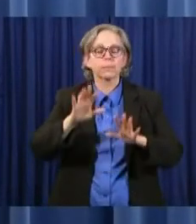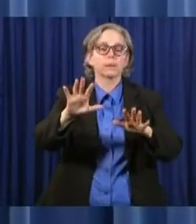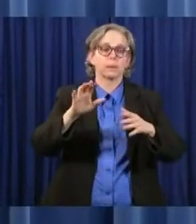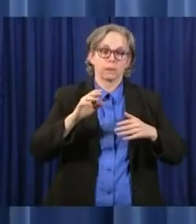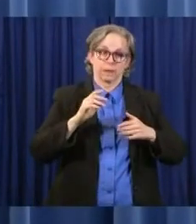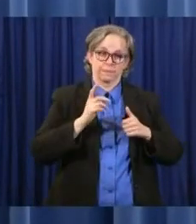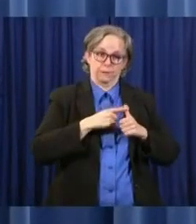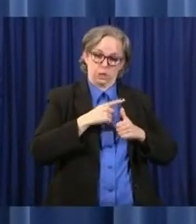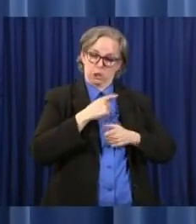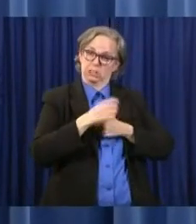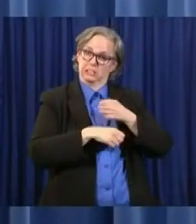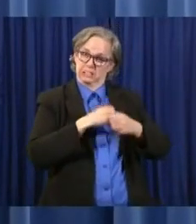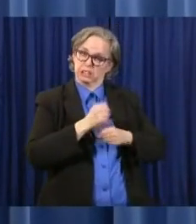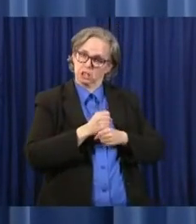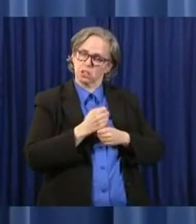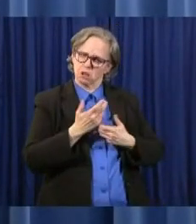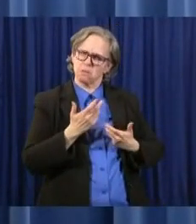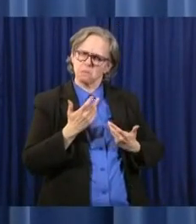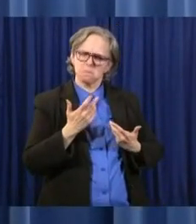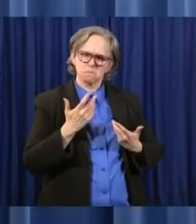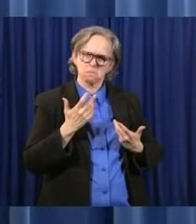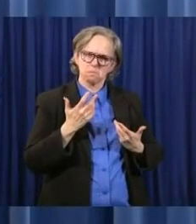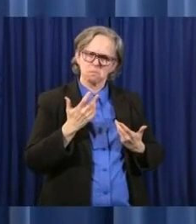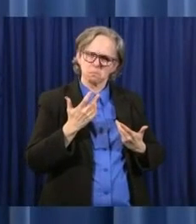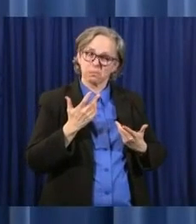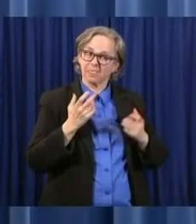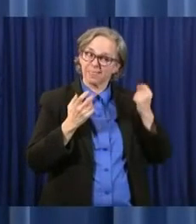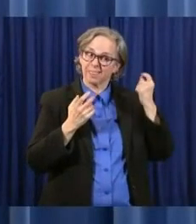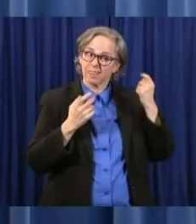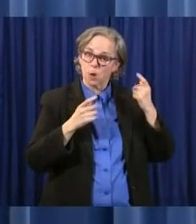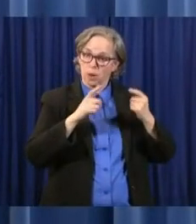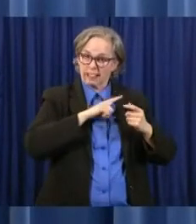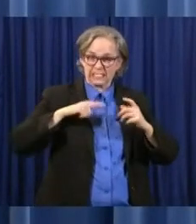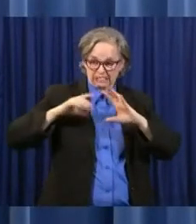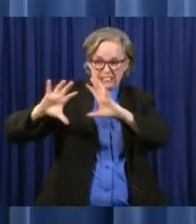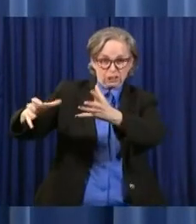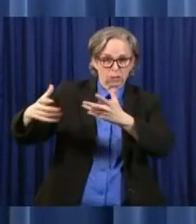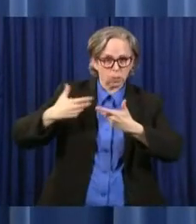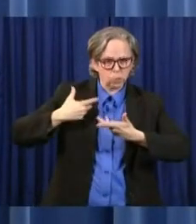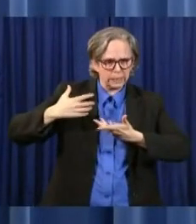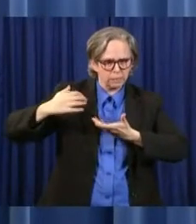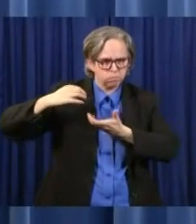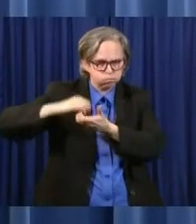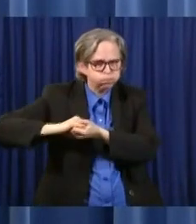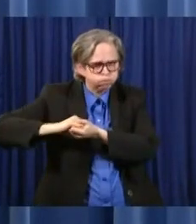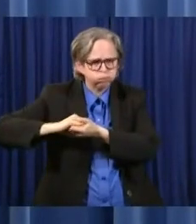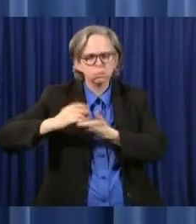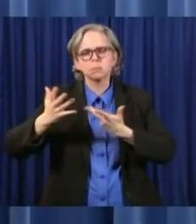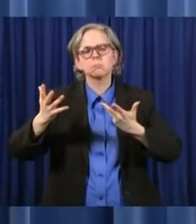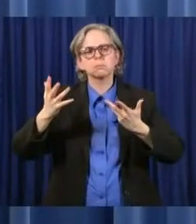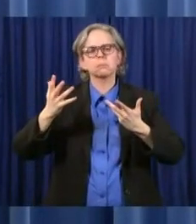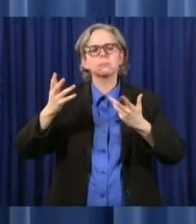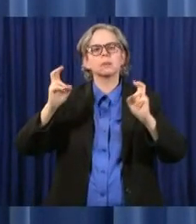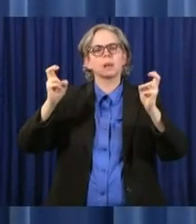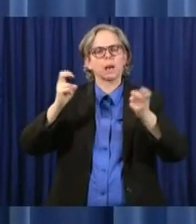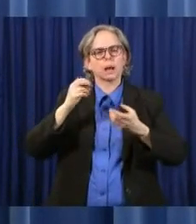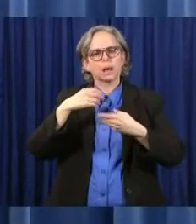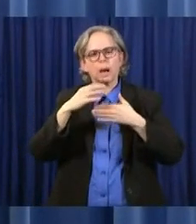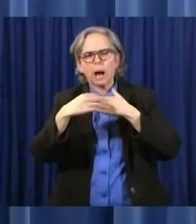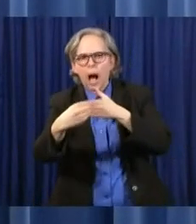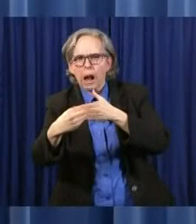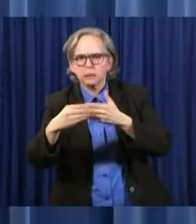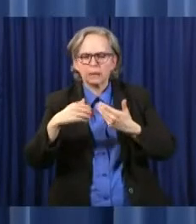along with the state legislature is to give local governments some help by picking up, uh,